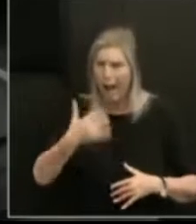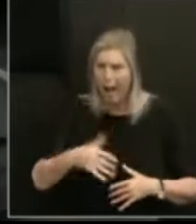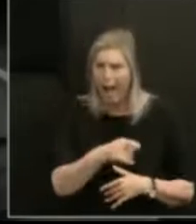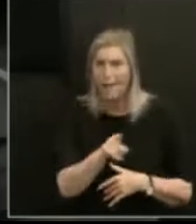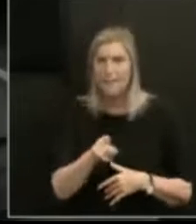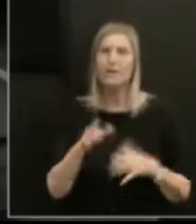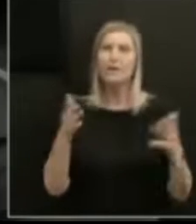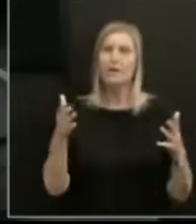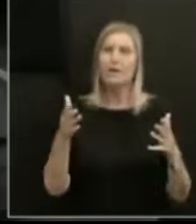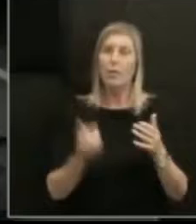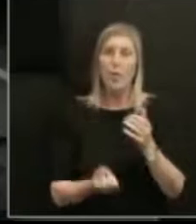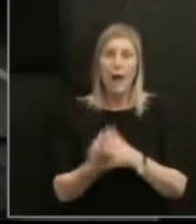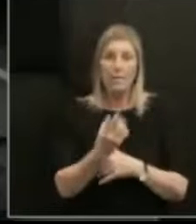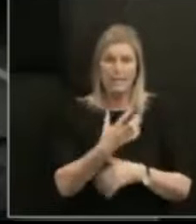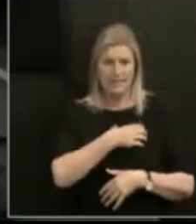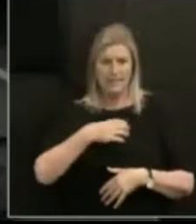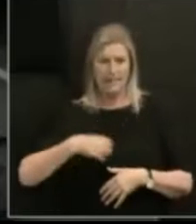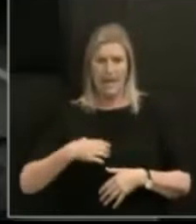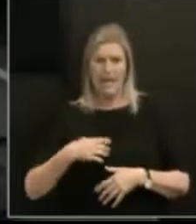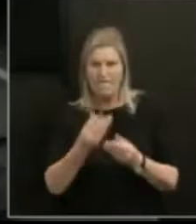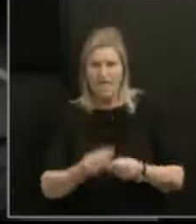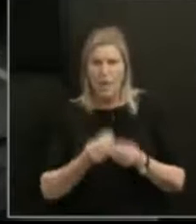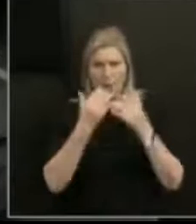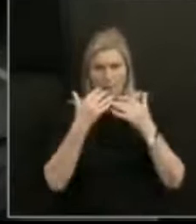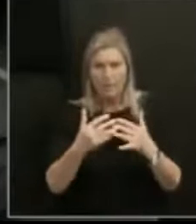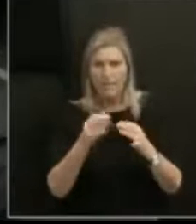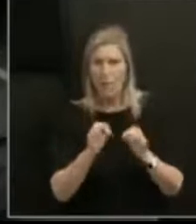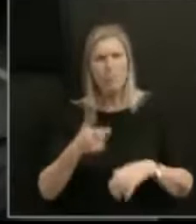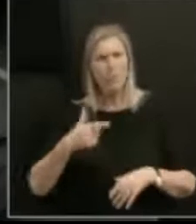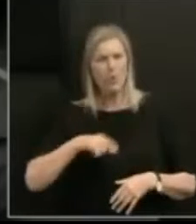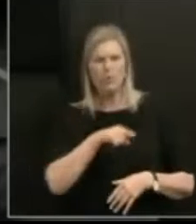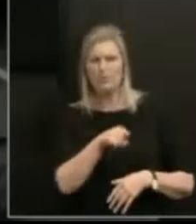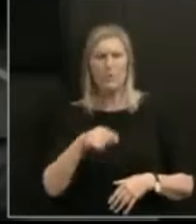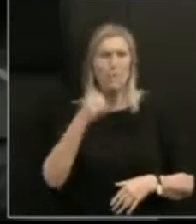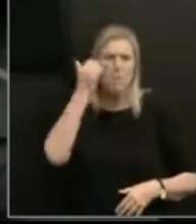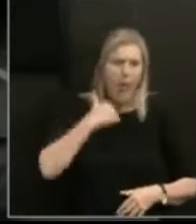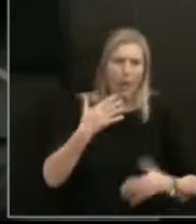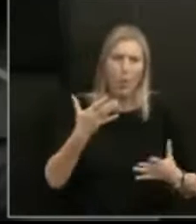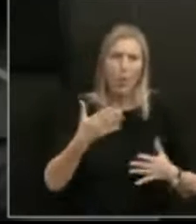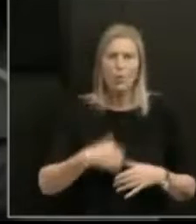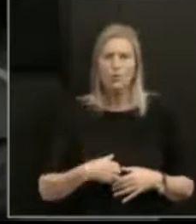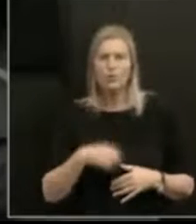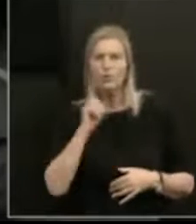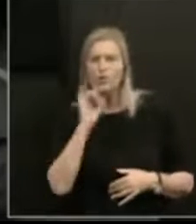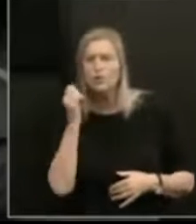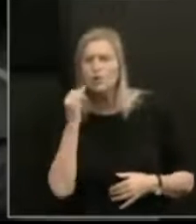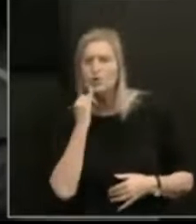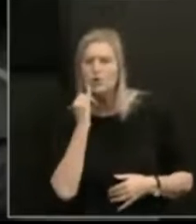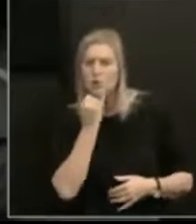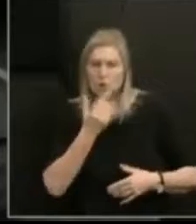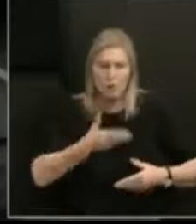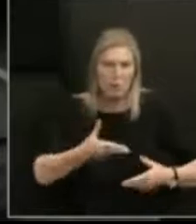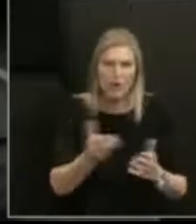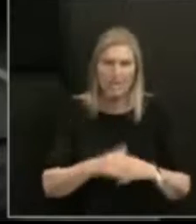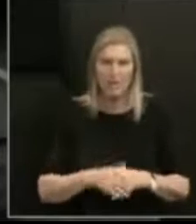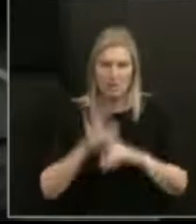devaluing its citizens based on certain characteristics. This inquiry has already heard powerful